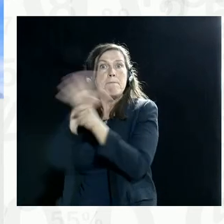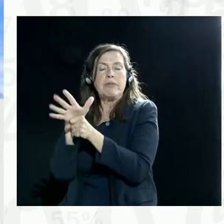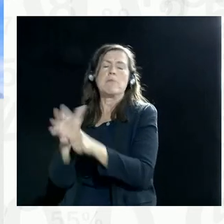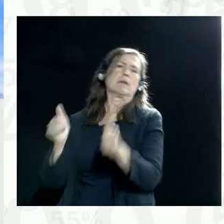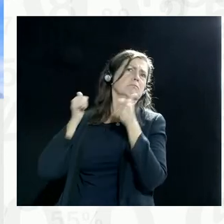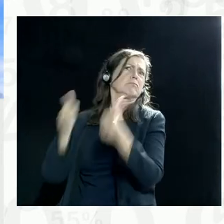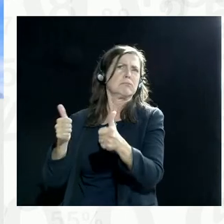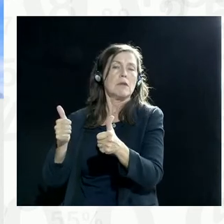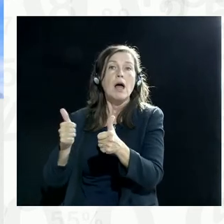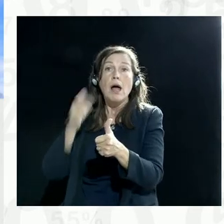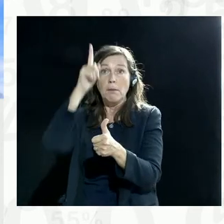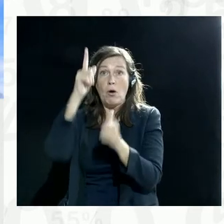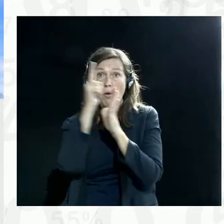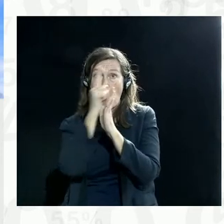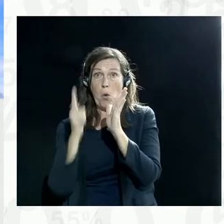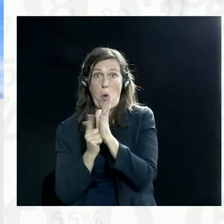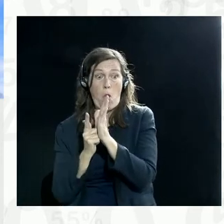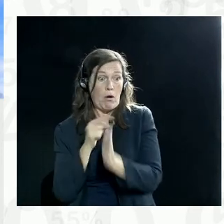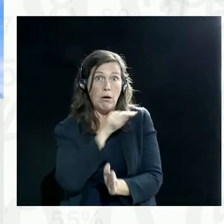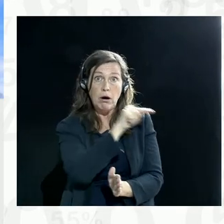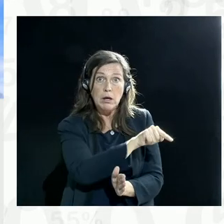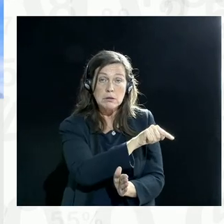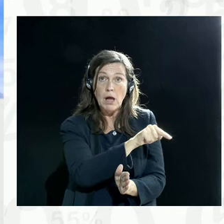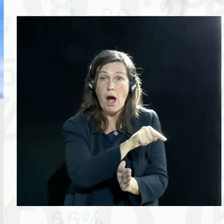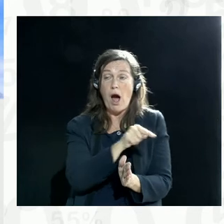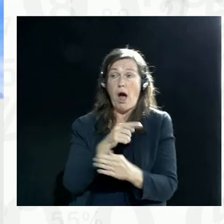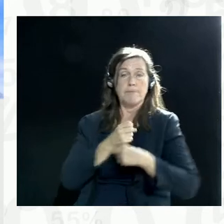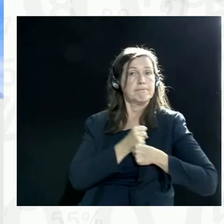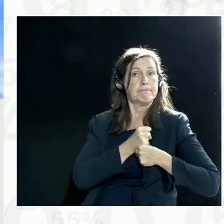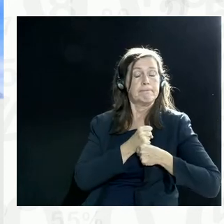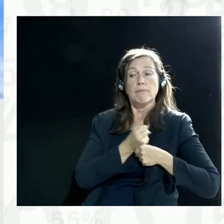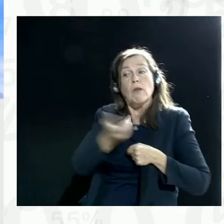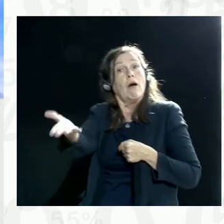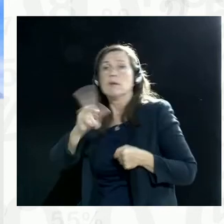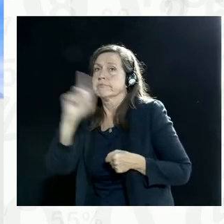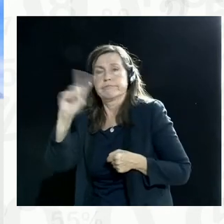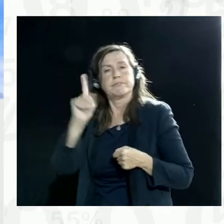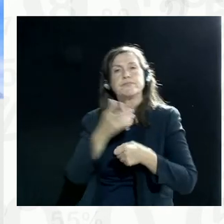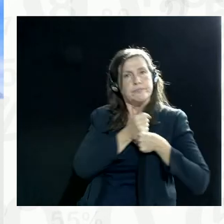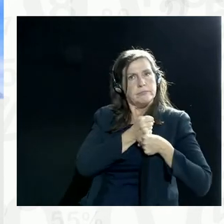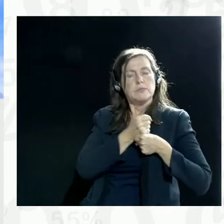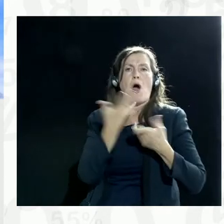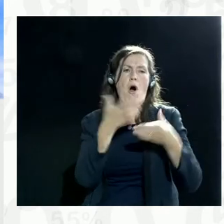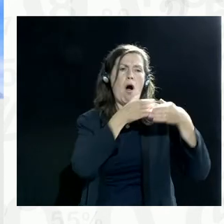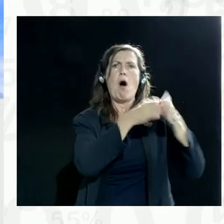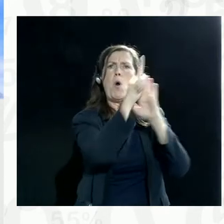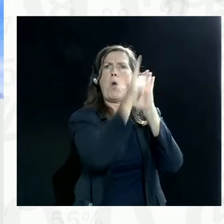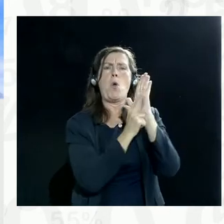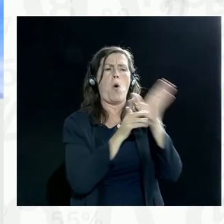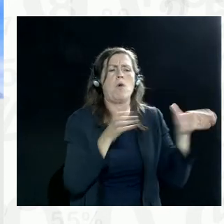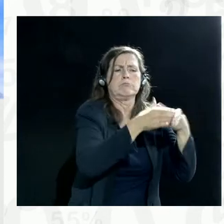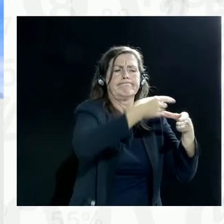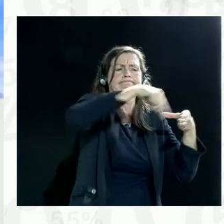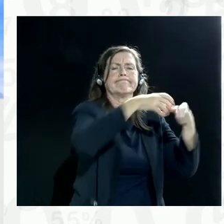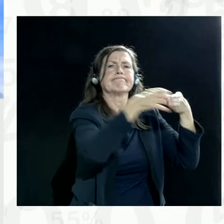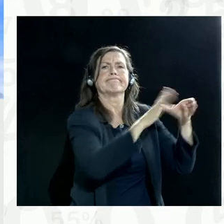legislation, not all of these data sets may be available or they may be siloed in regulatory silos. So what is